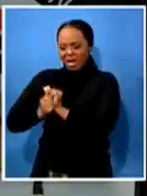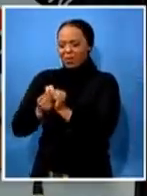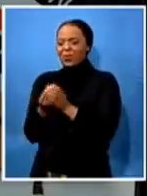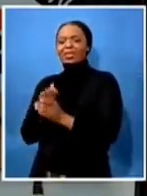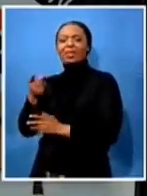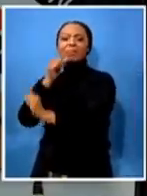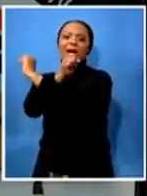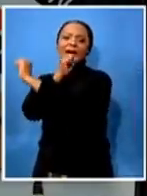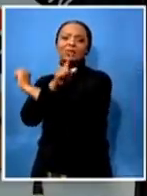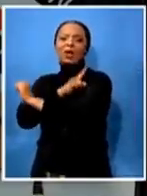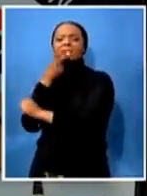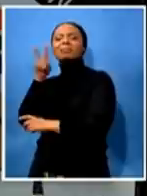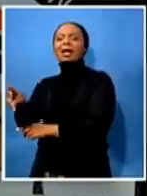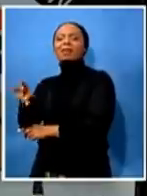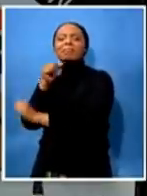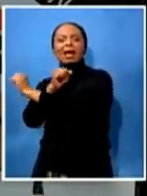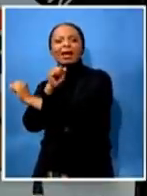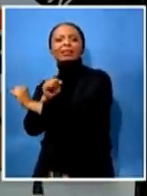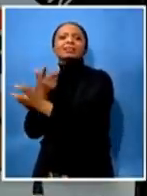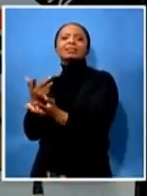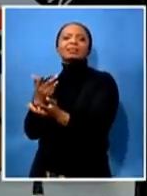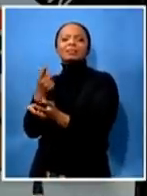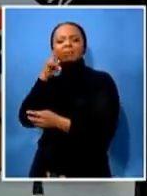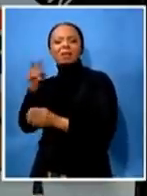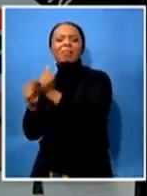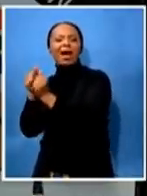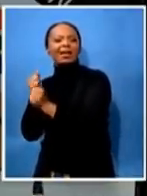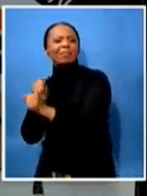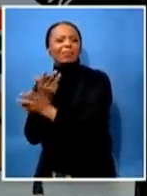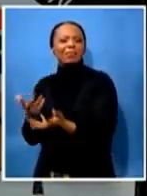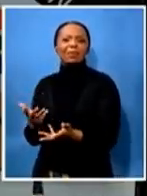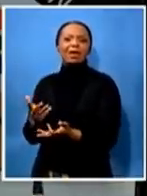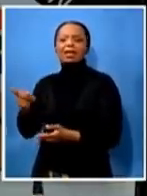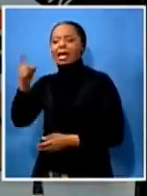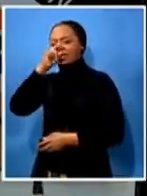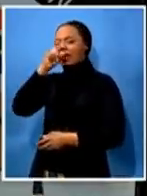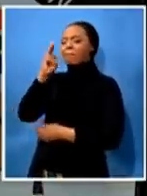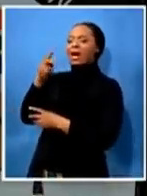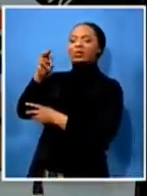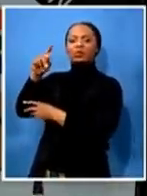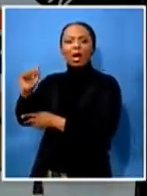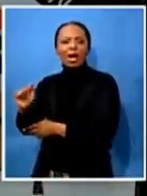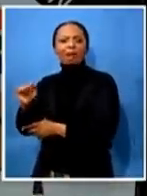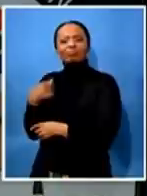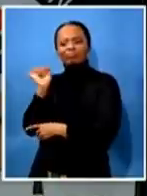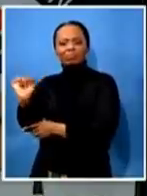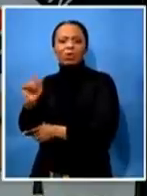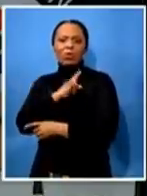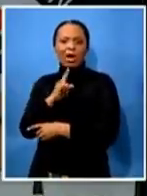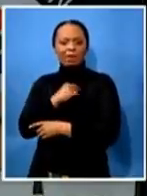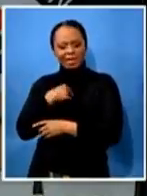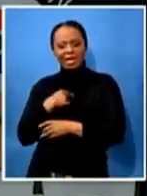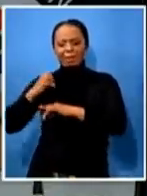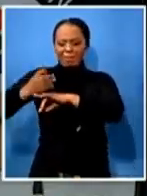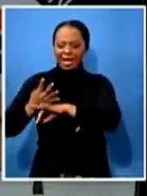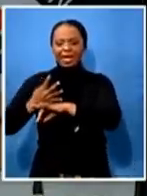crotman i call sis mantua aus mantua precisely because of my marriage to basotu of out of